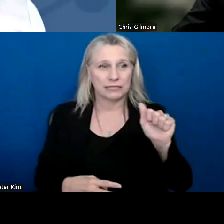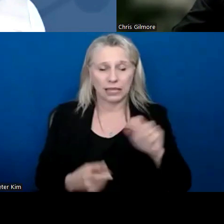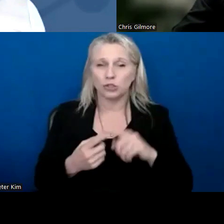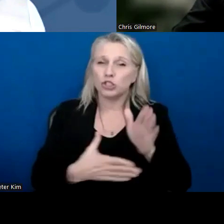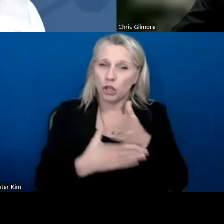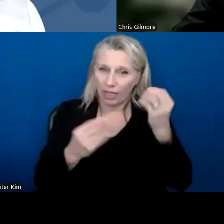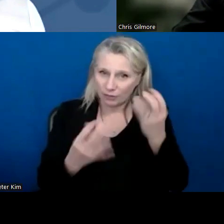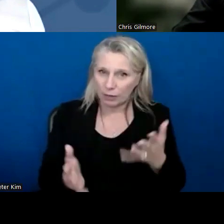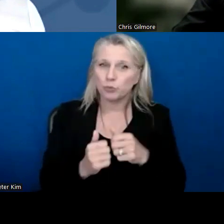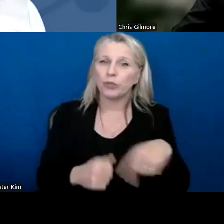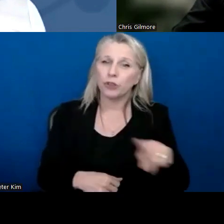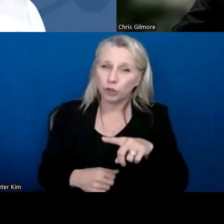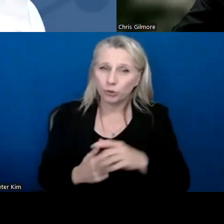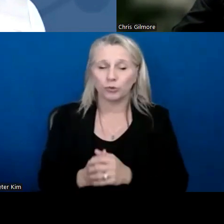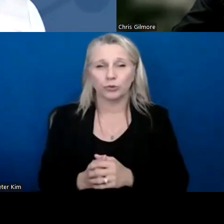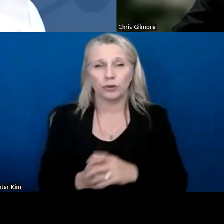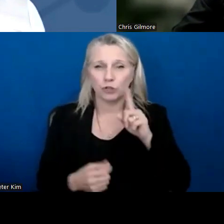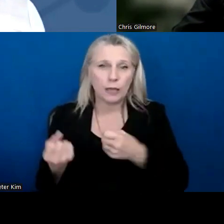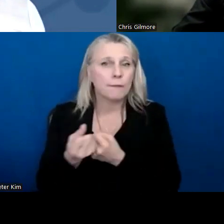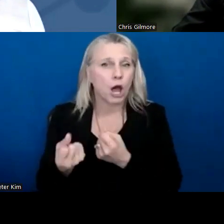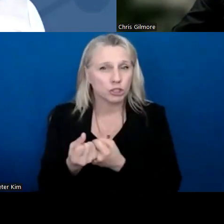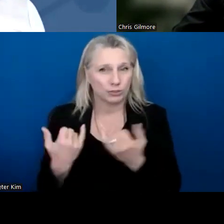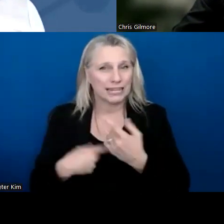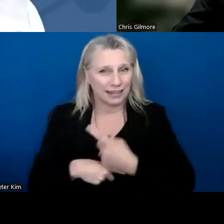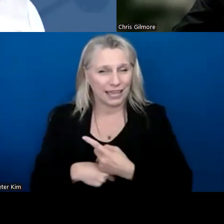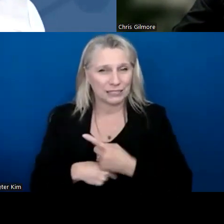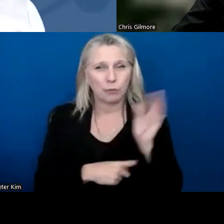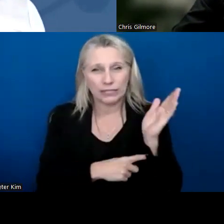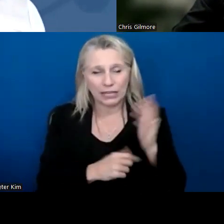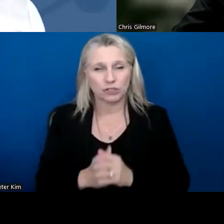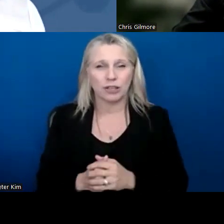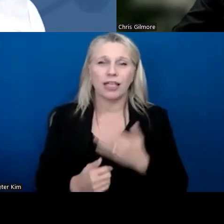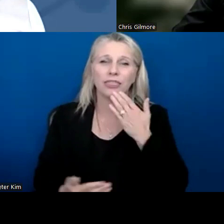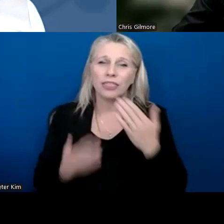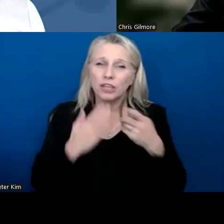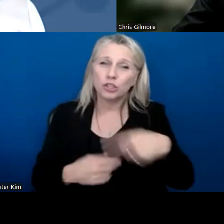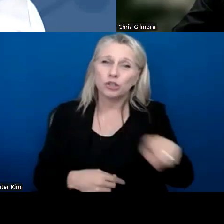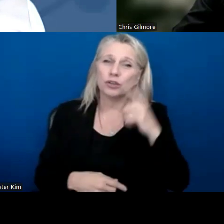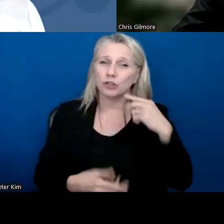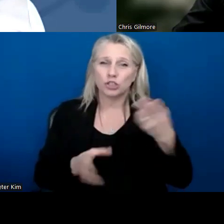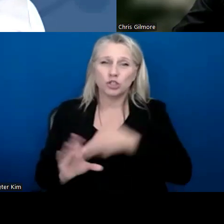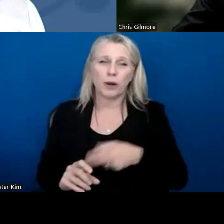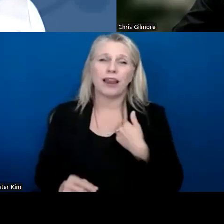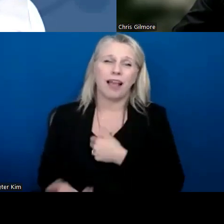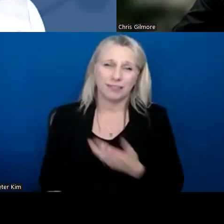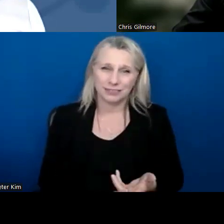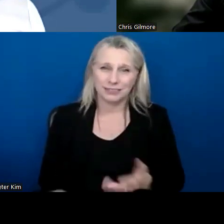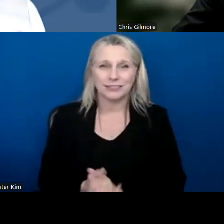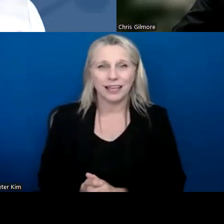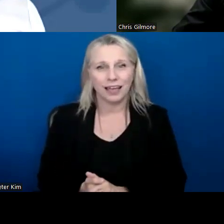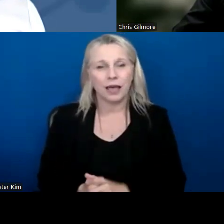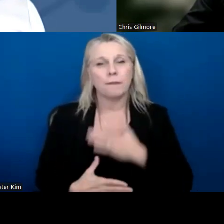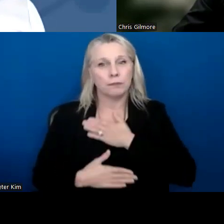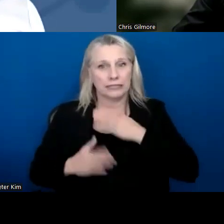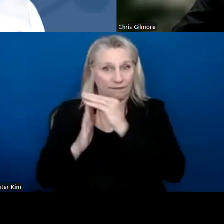this information with you and for sponsoring today's presentation. And thank you all again for joining us. Uh, please, uh,